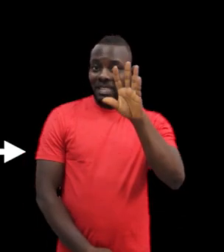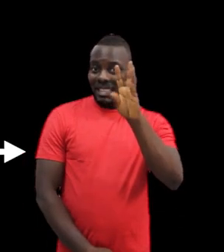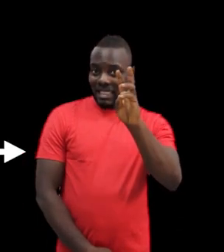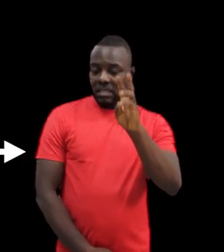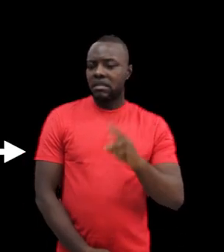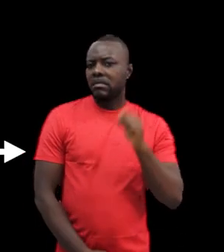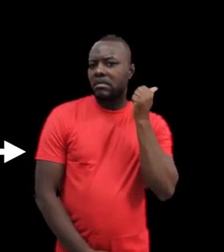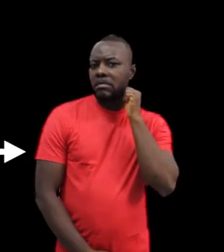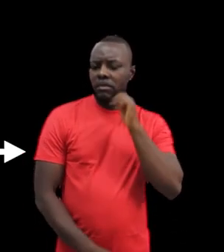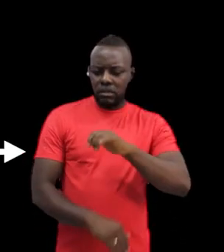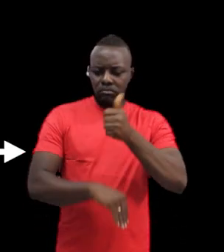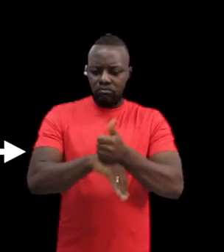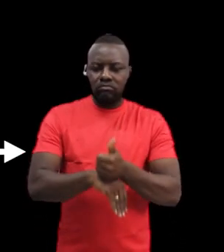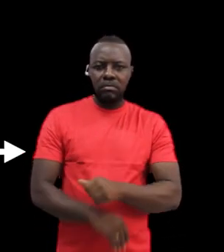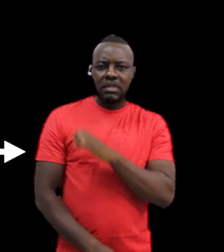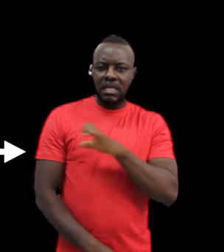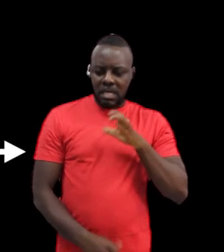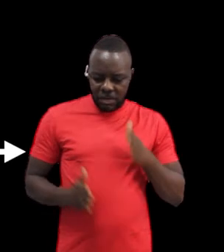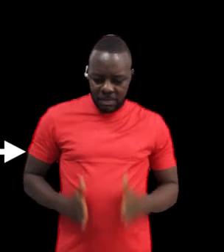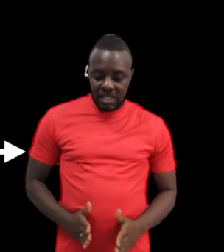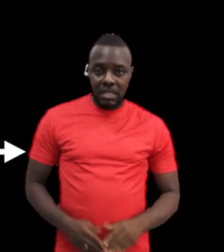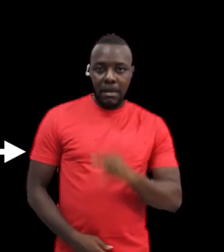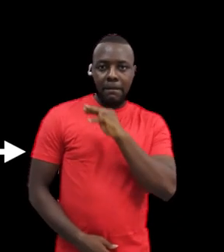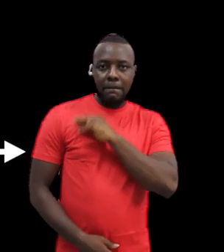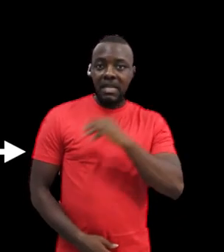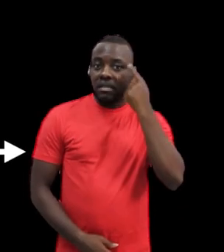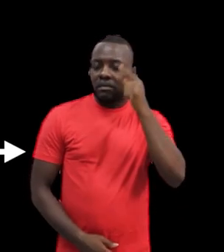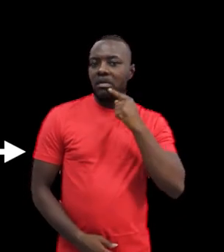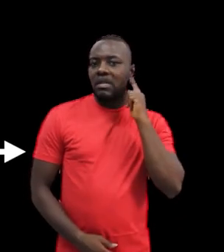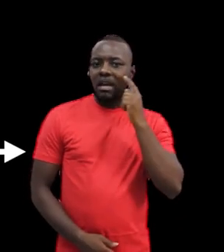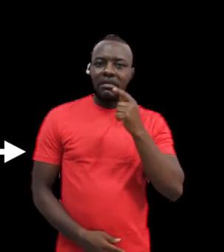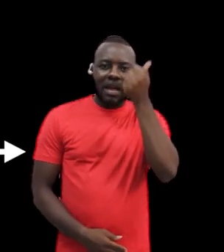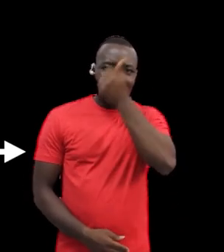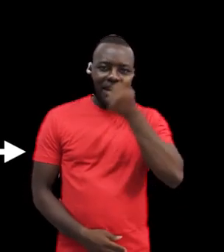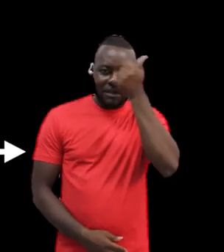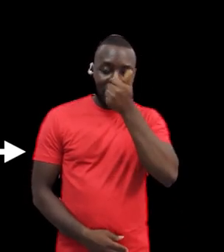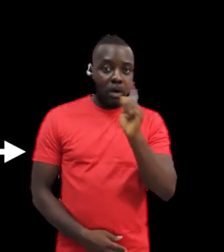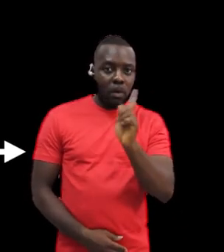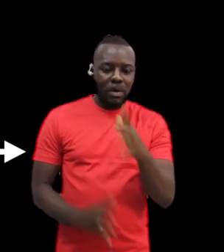By 1956, Foster founded Christian Mission for Deaf Africans .